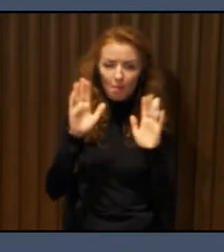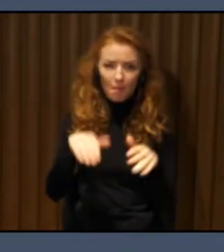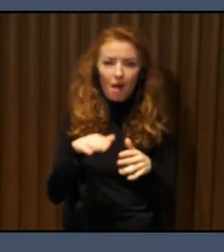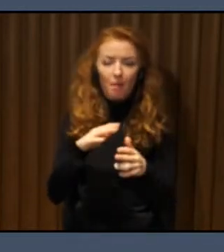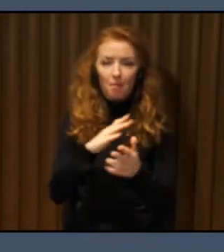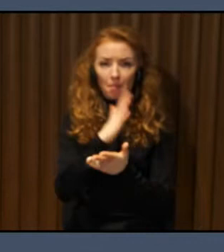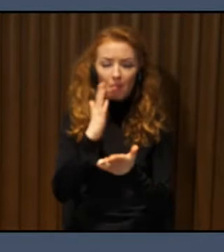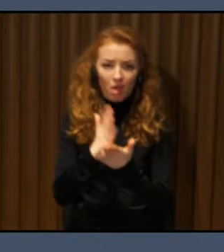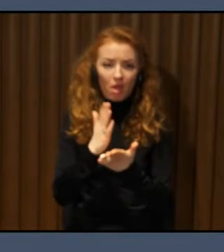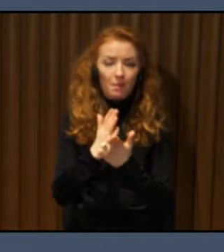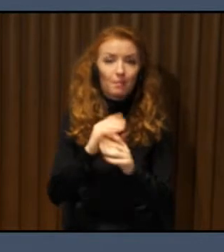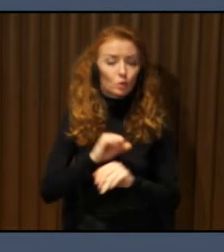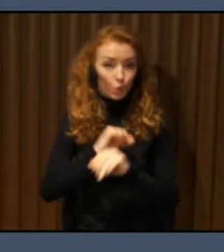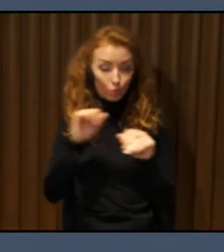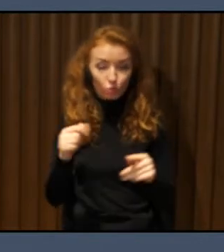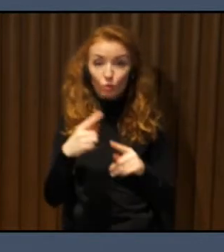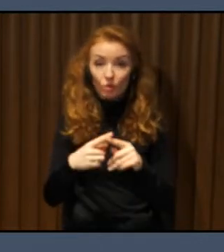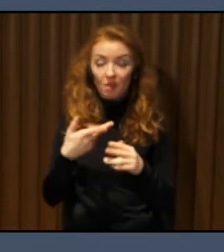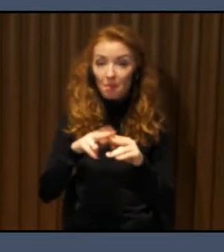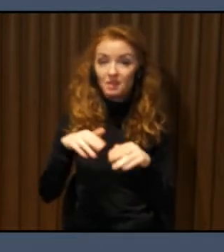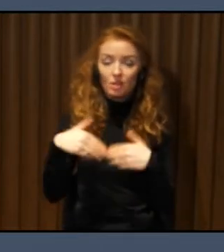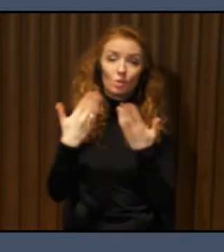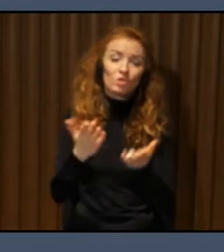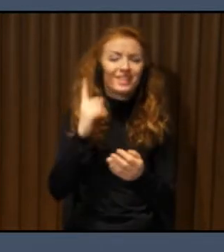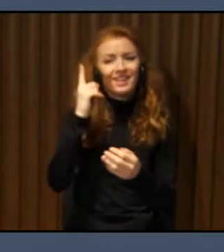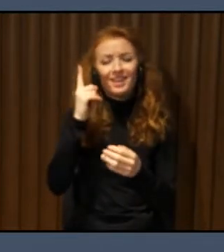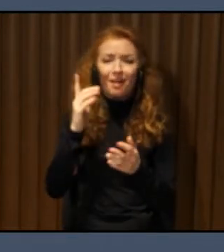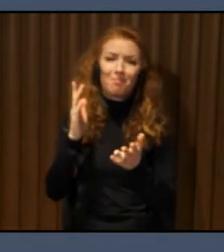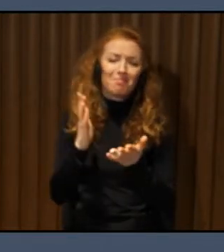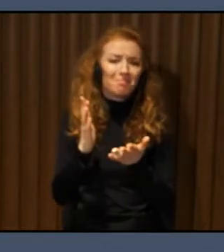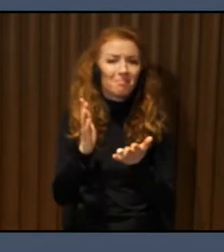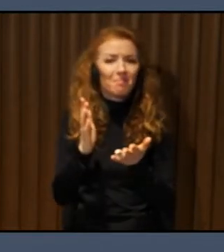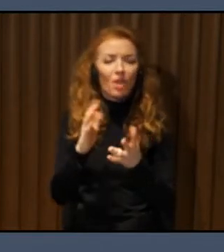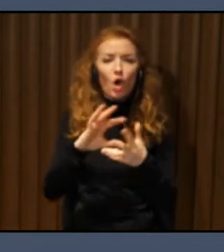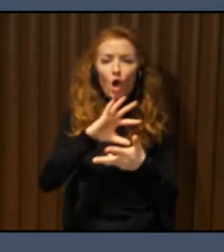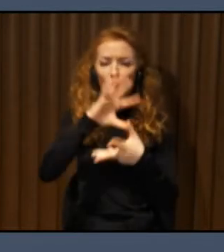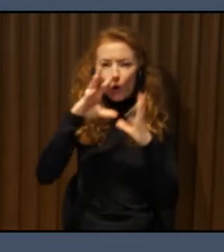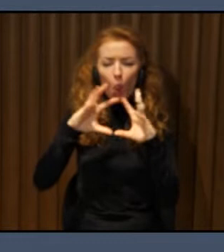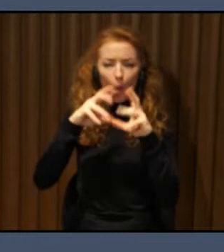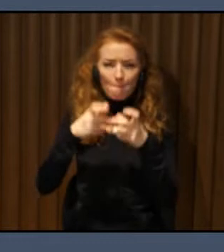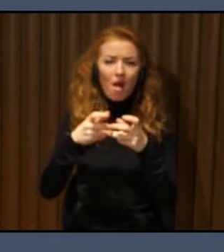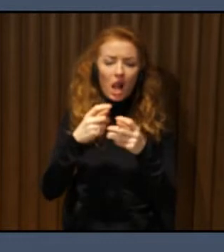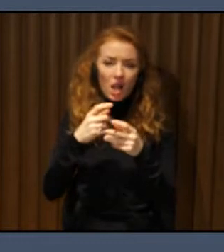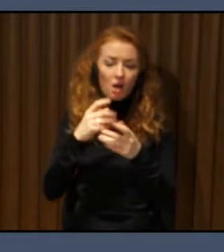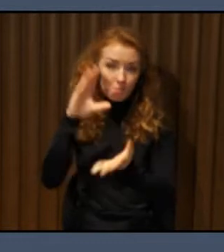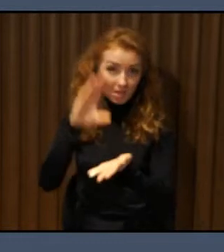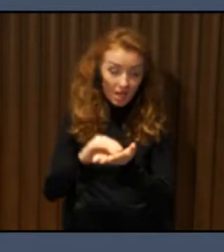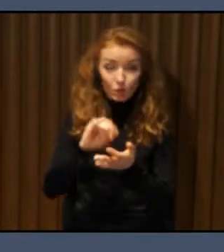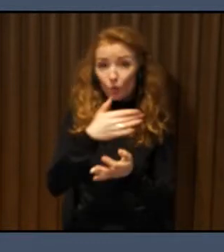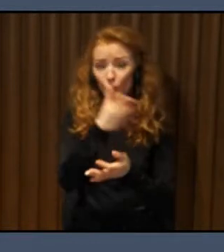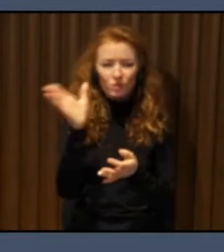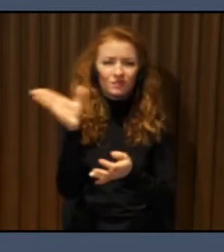let's say, some global information quickly because I am sure you are all aware about that.